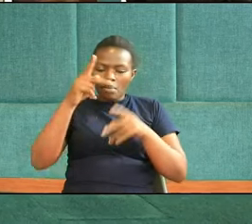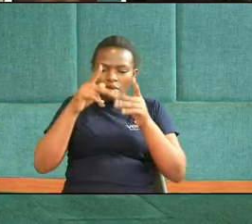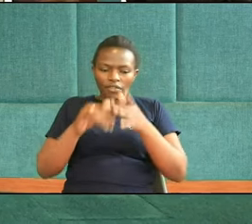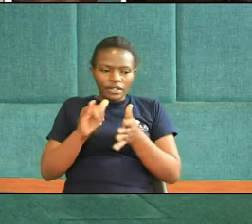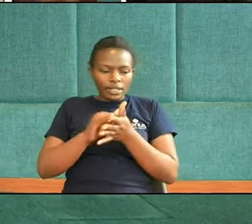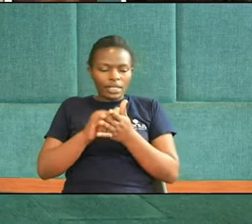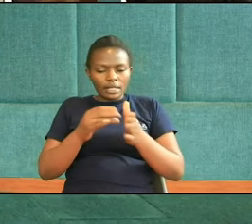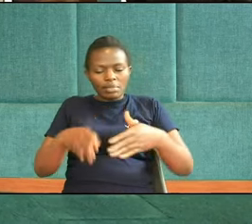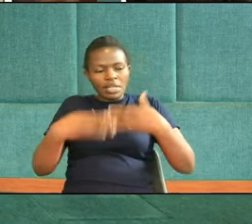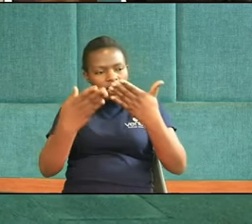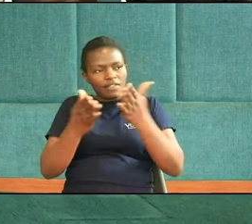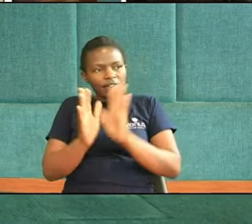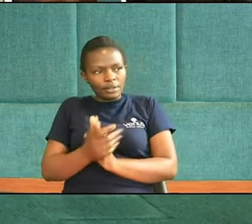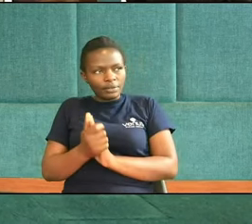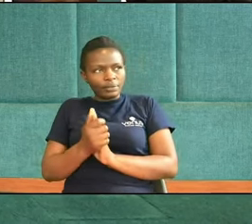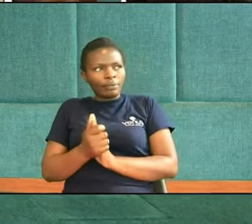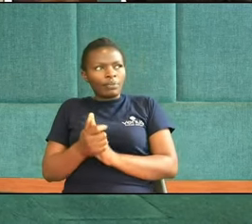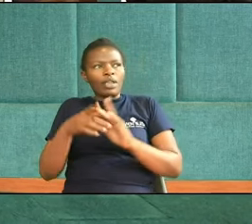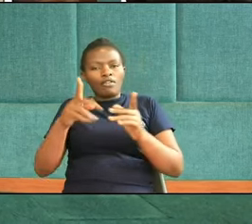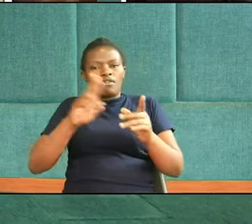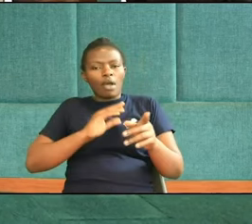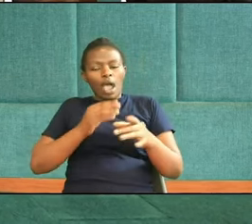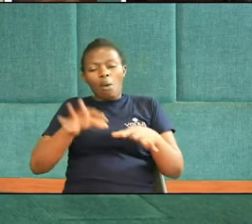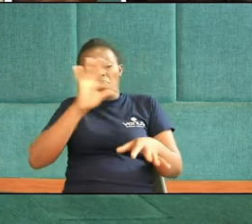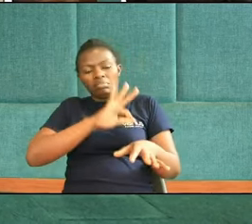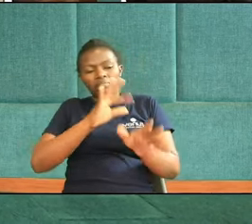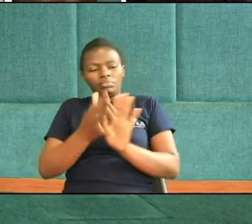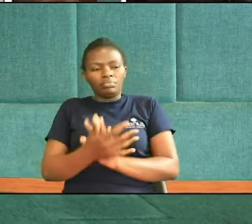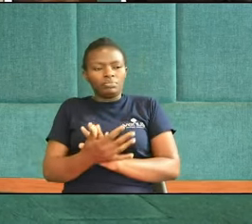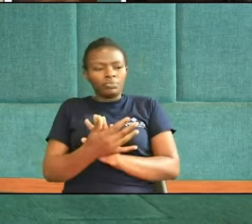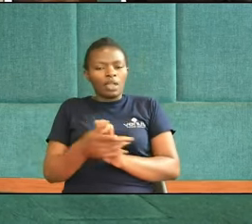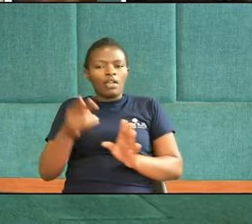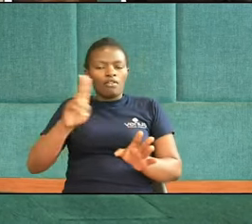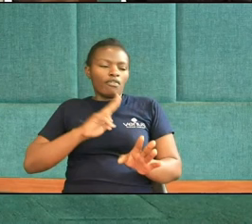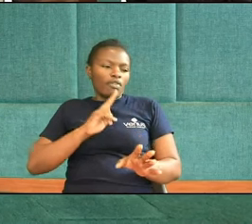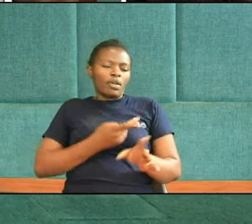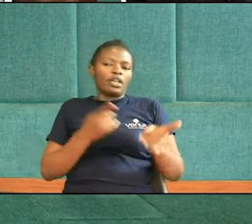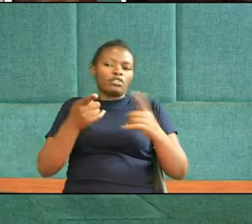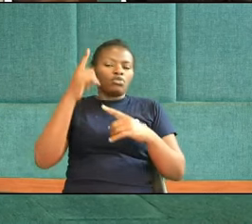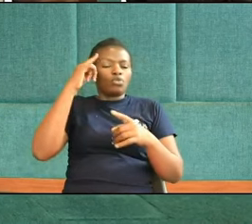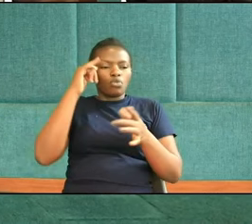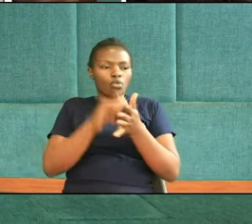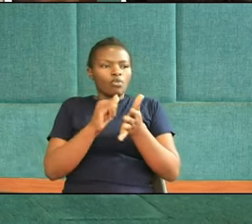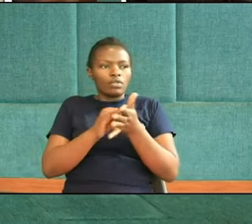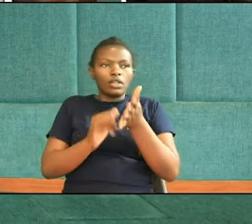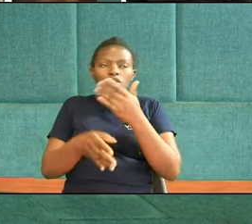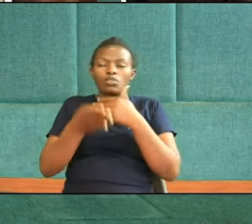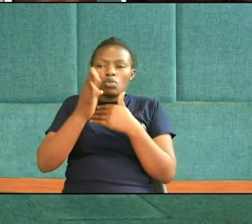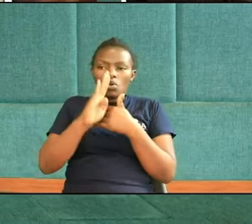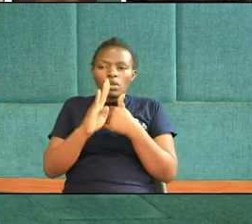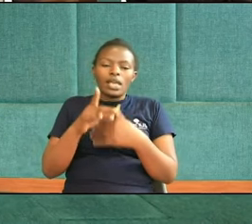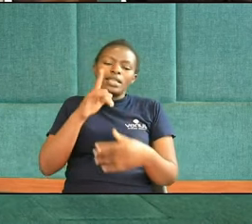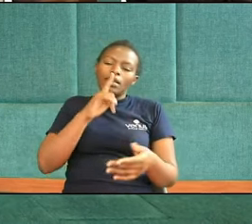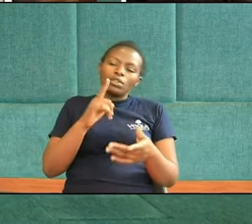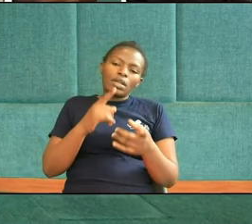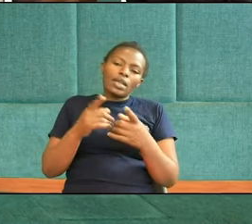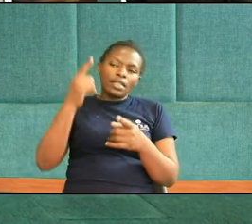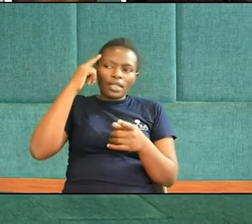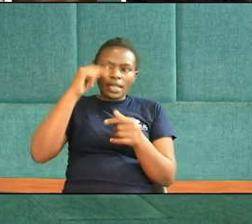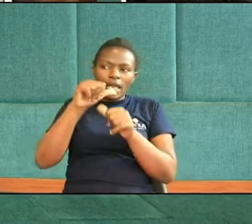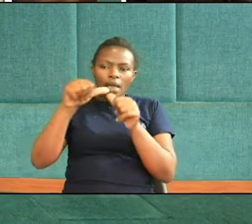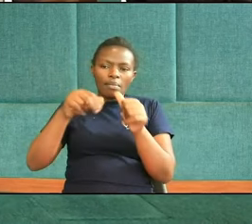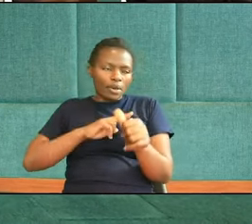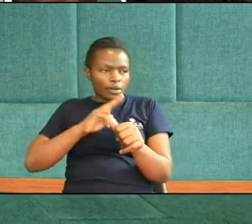granted Every prophecy That has been given Is for our benefit It is for us To know that God Is actually thinking About us